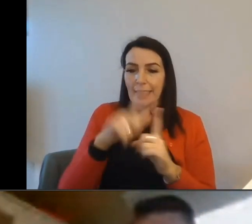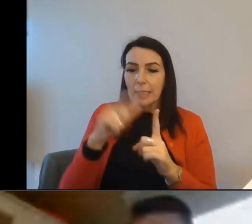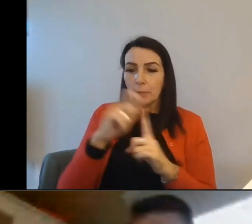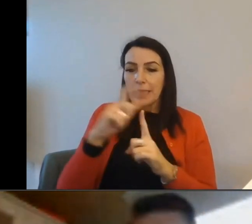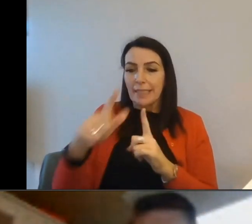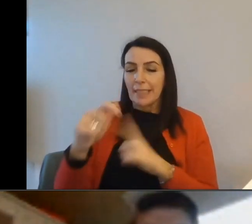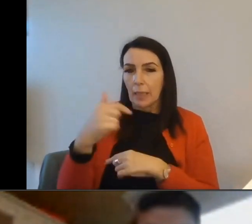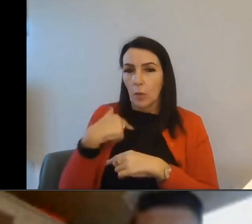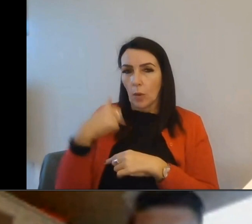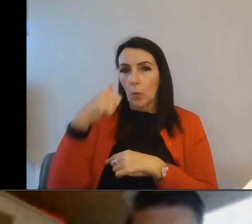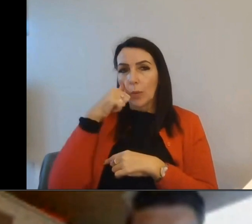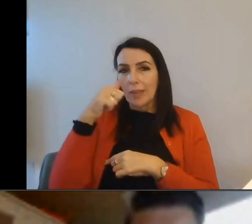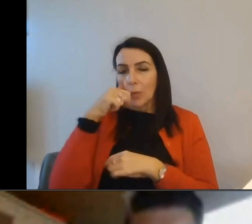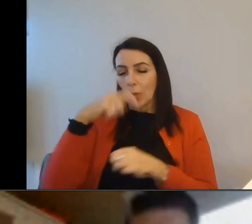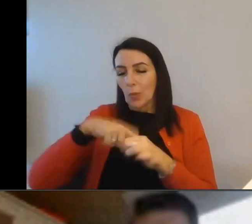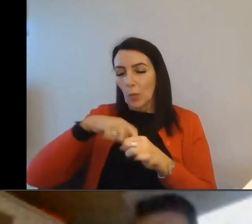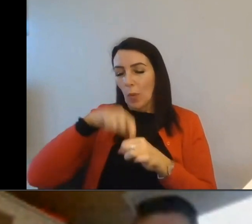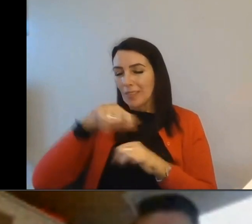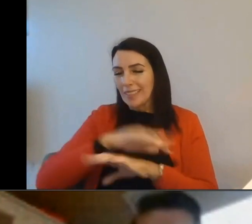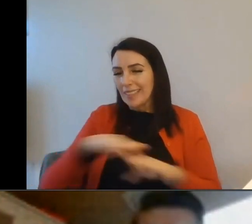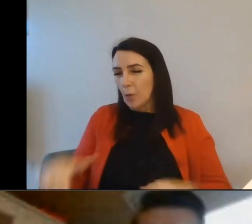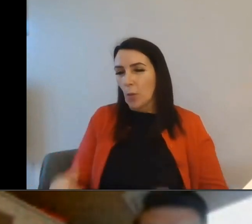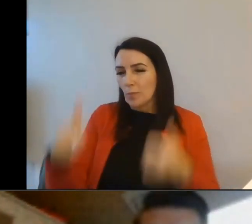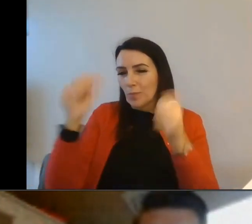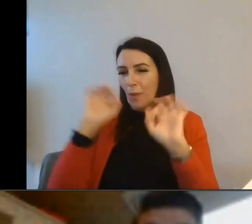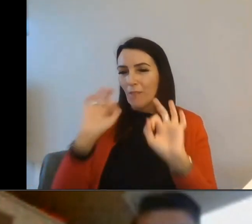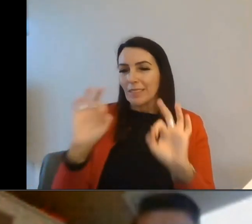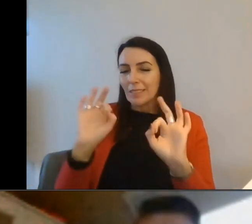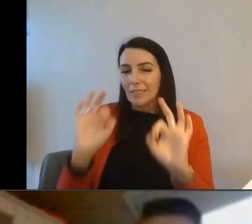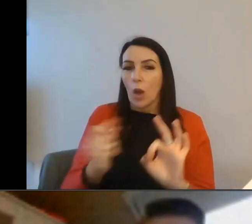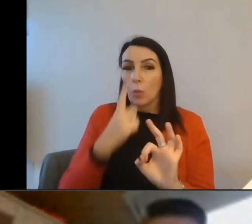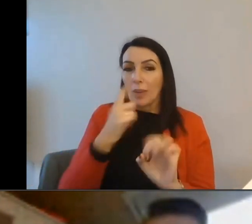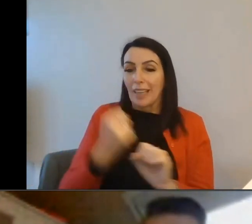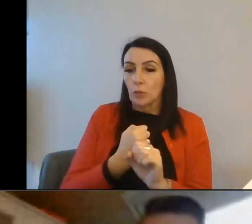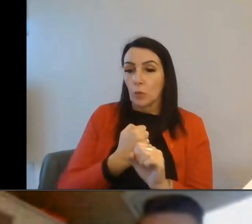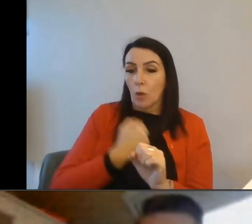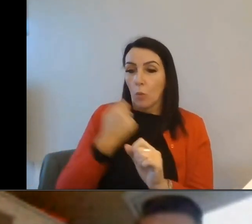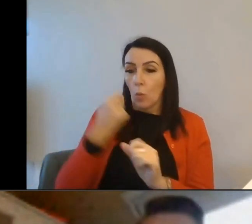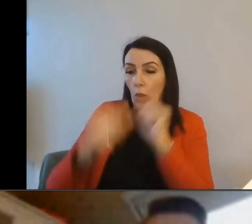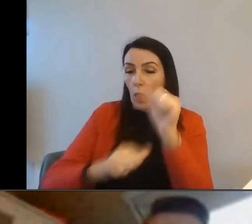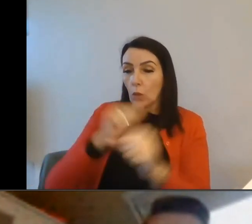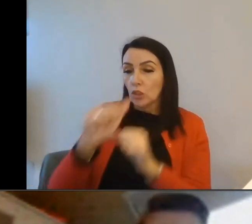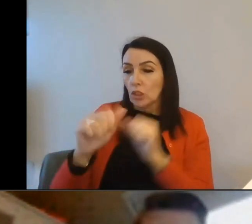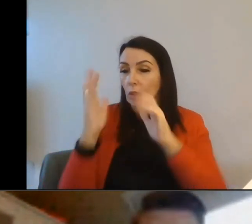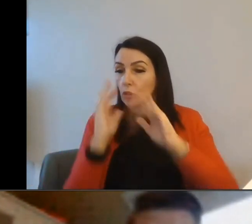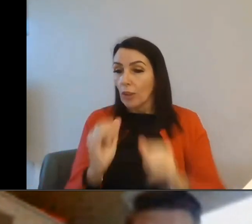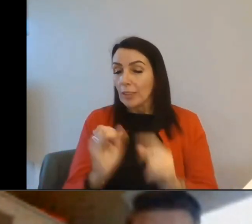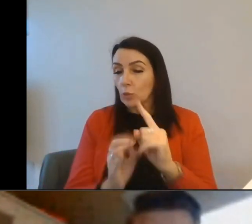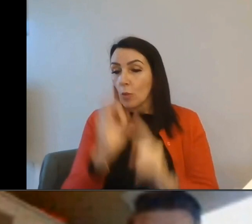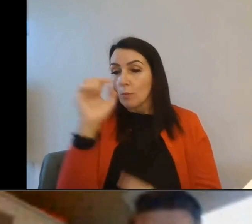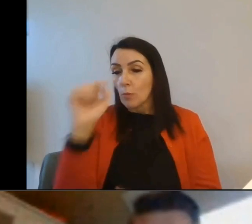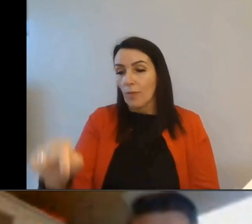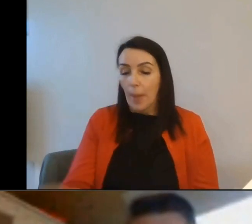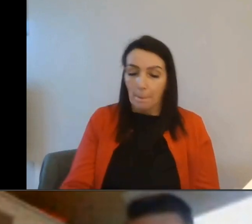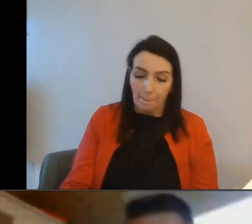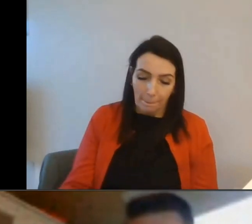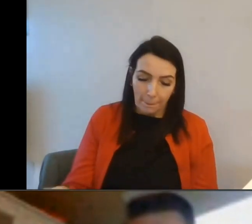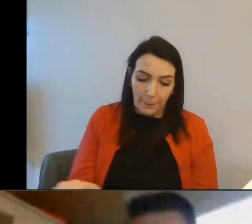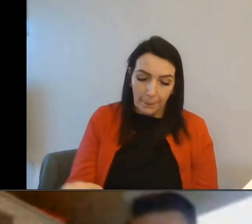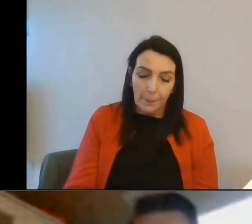quality of those isn't always perfect. So we are able to do our own logical checks to improve those where possible as well.